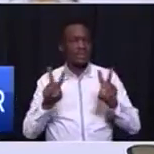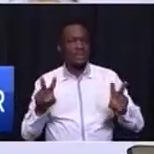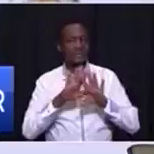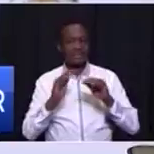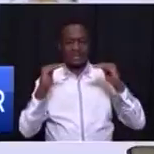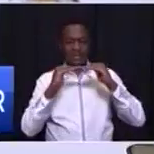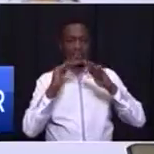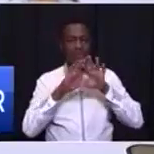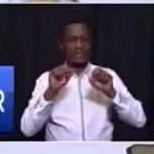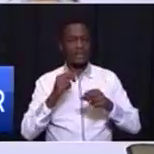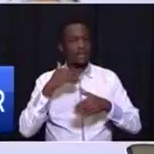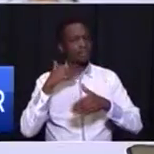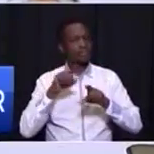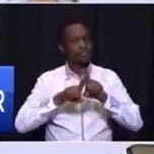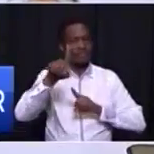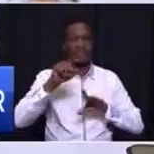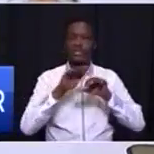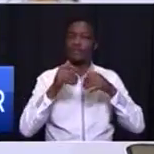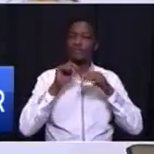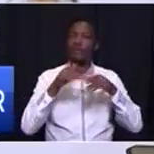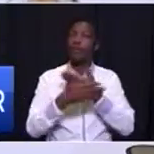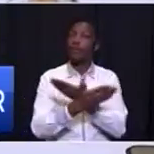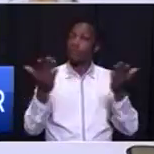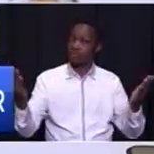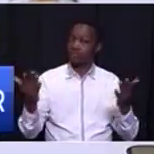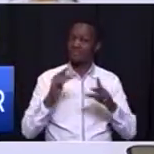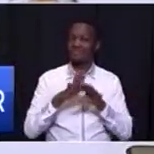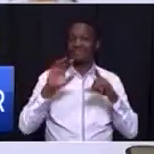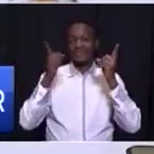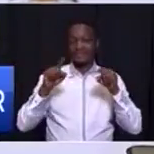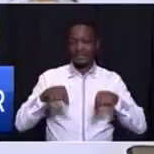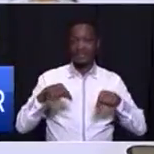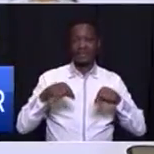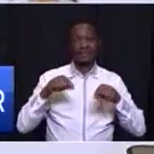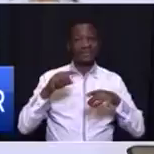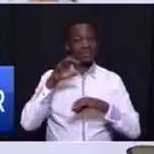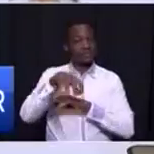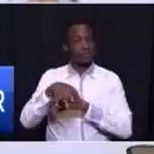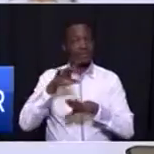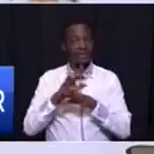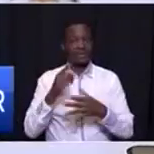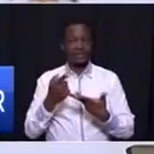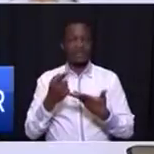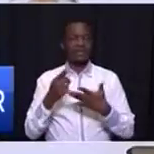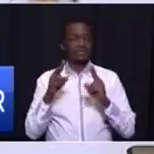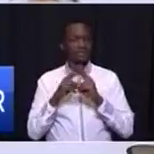prosperity for all, especially in this province that is relatively wealthy.